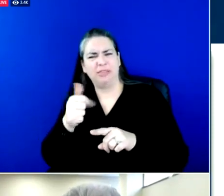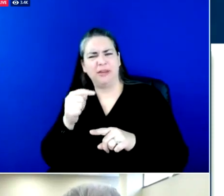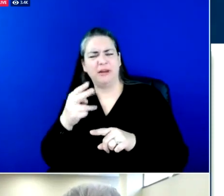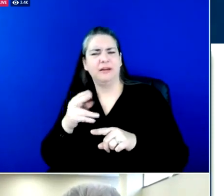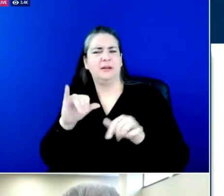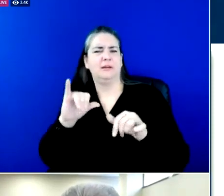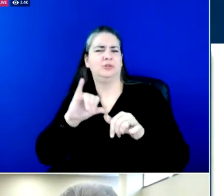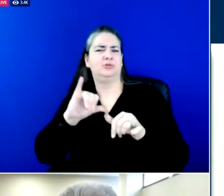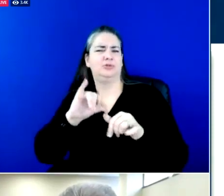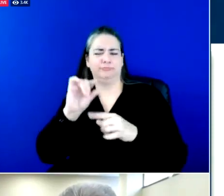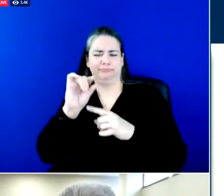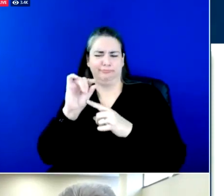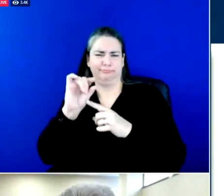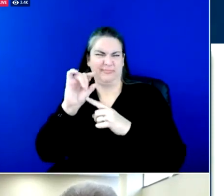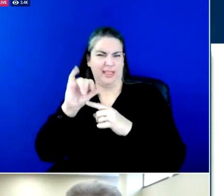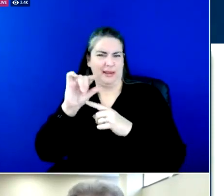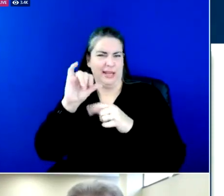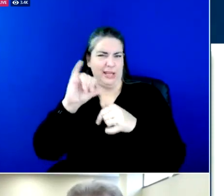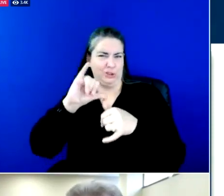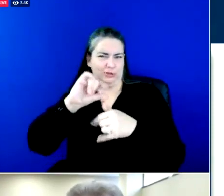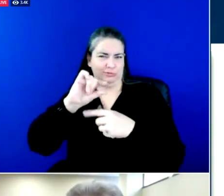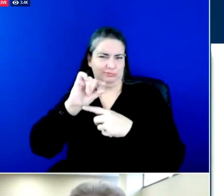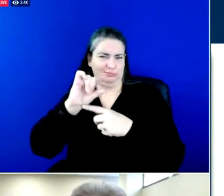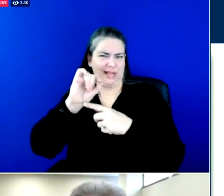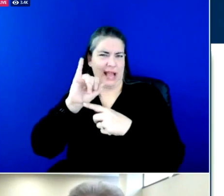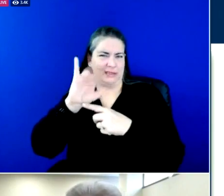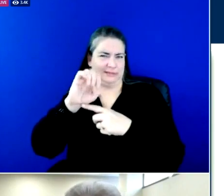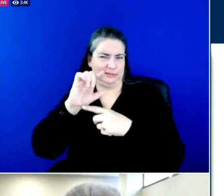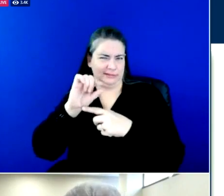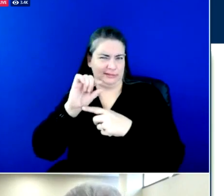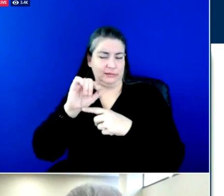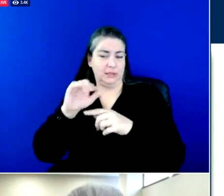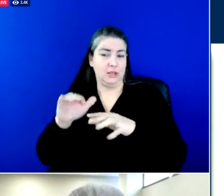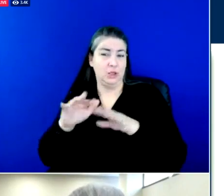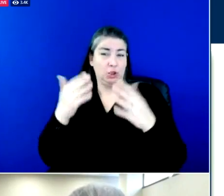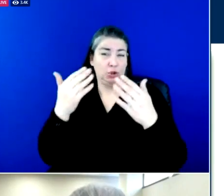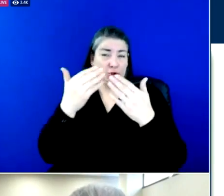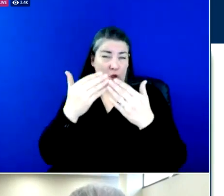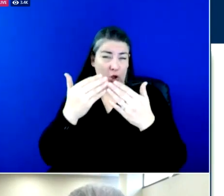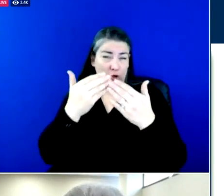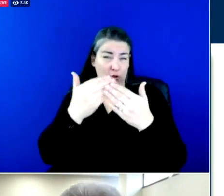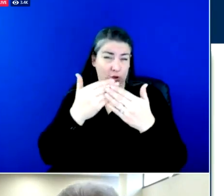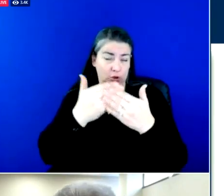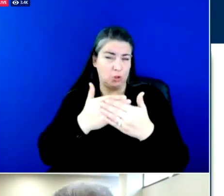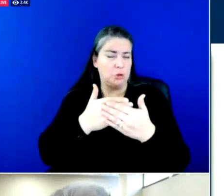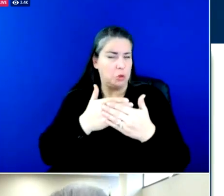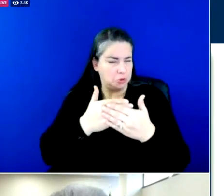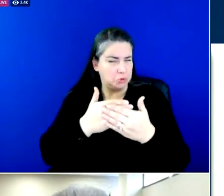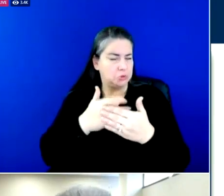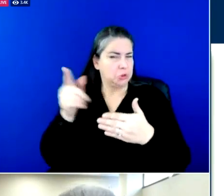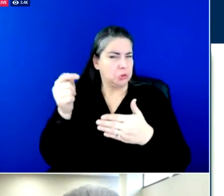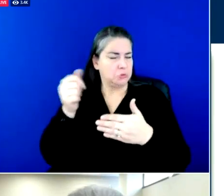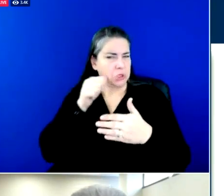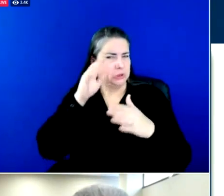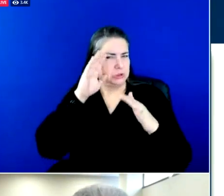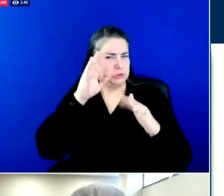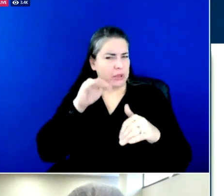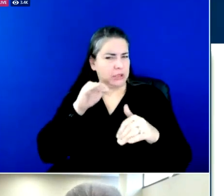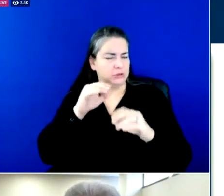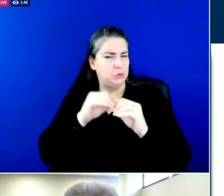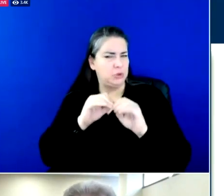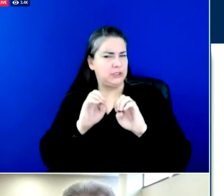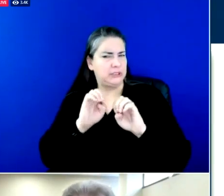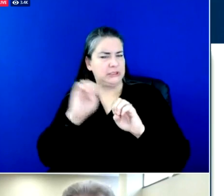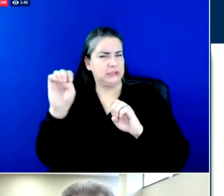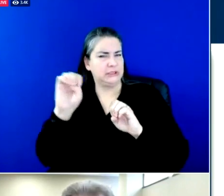darker colored areas a little bit unexpected. It rose that high over in the east from four tenths to seven tenths of an inch.